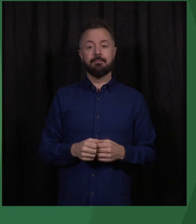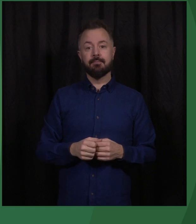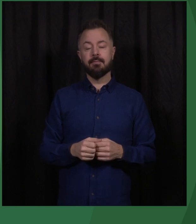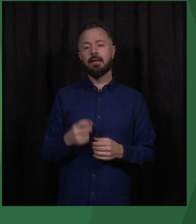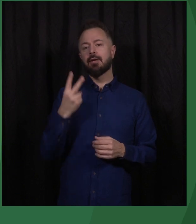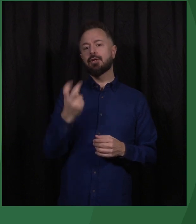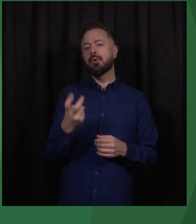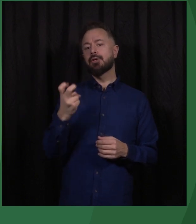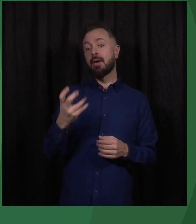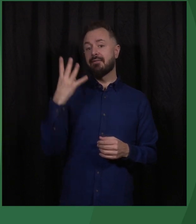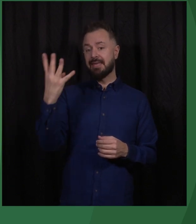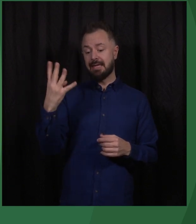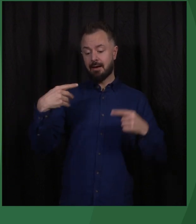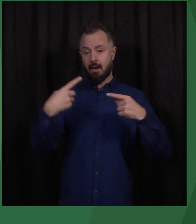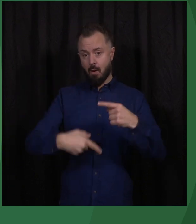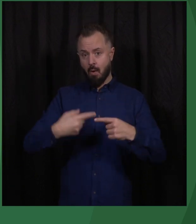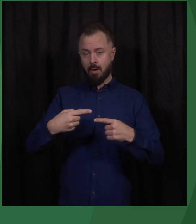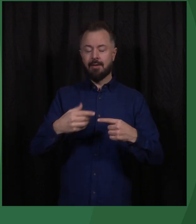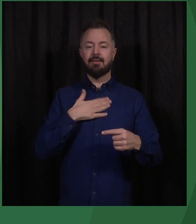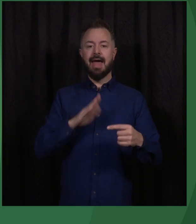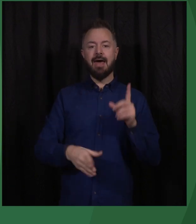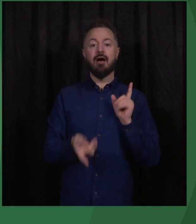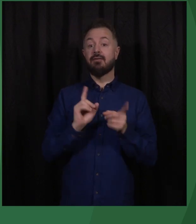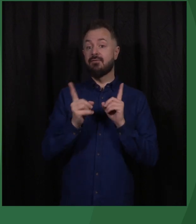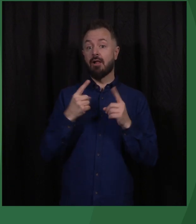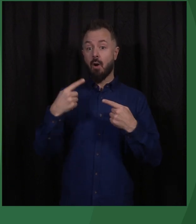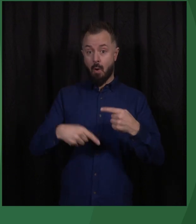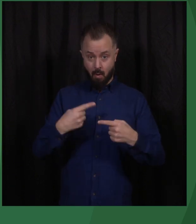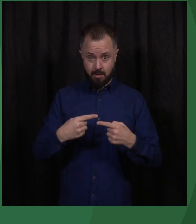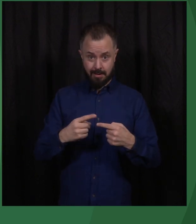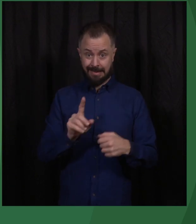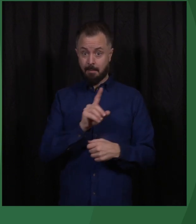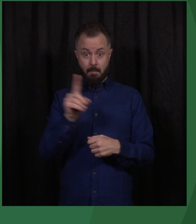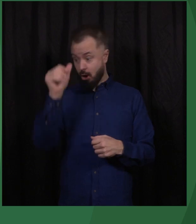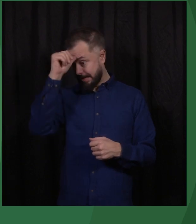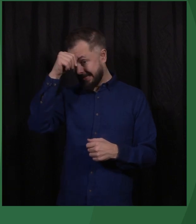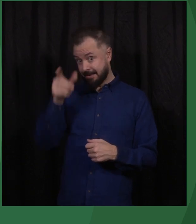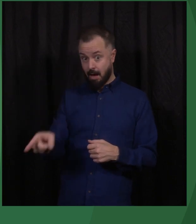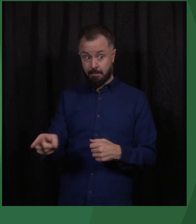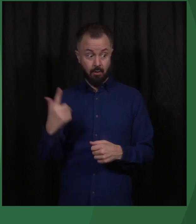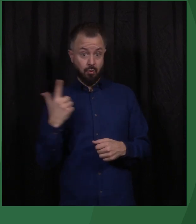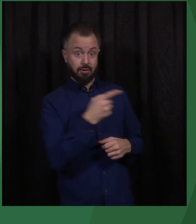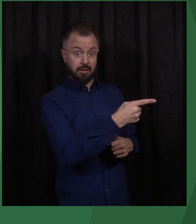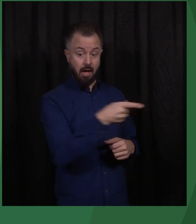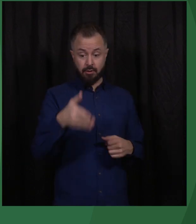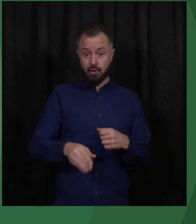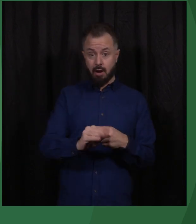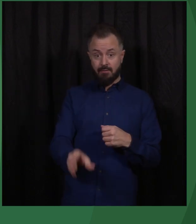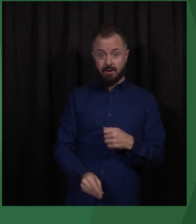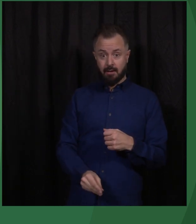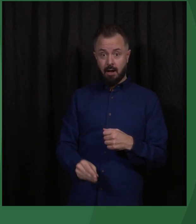2024 is the election year. Not only in India, but in the US, South Africa,